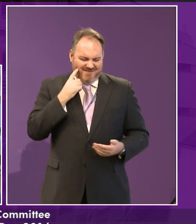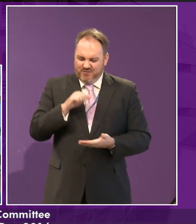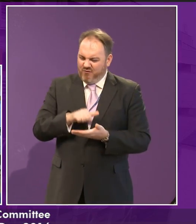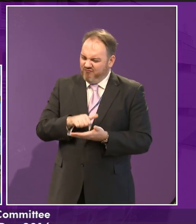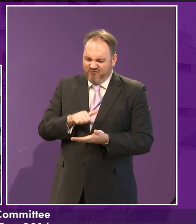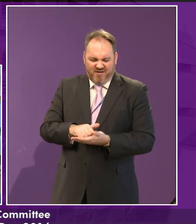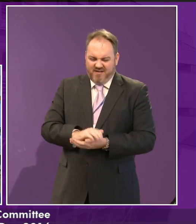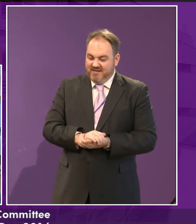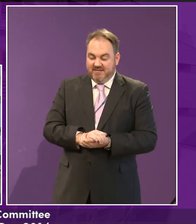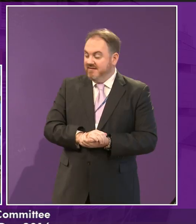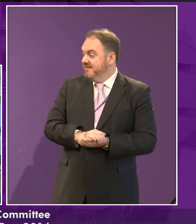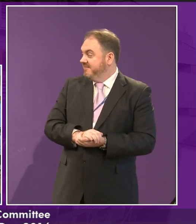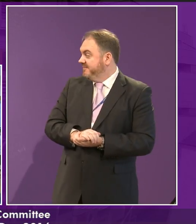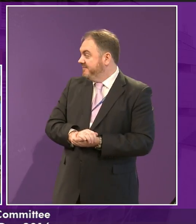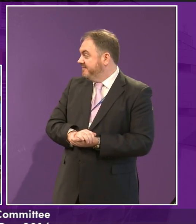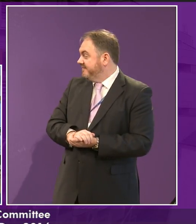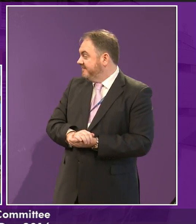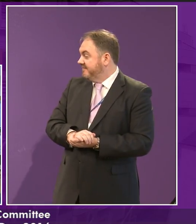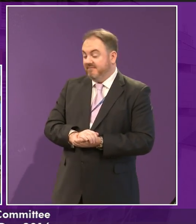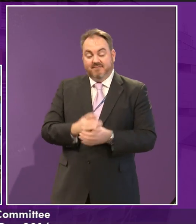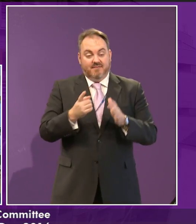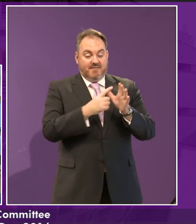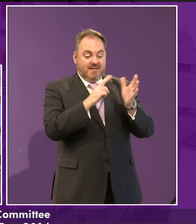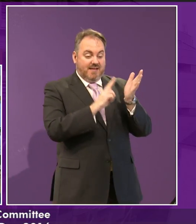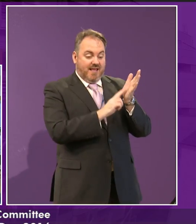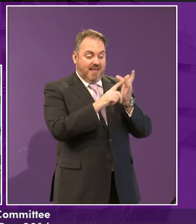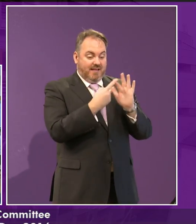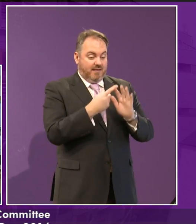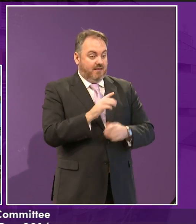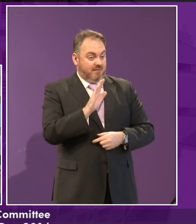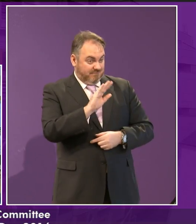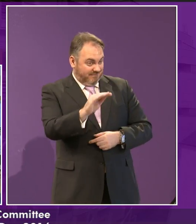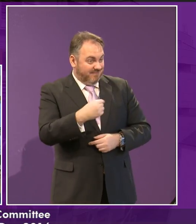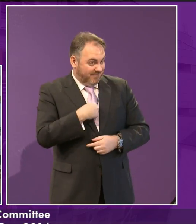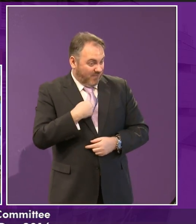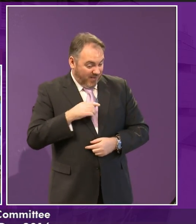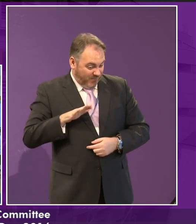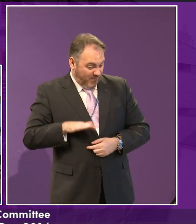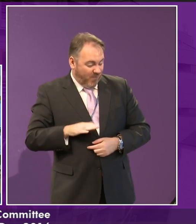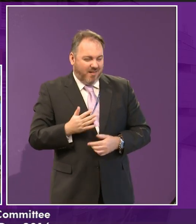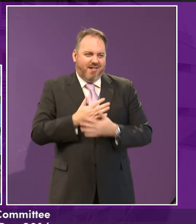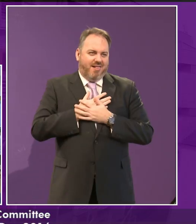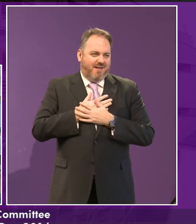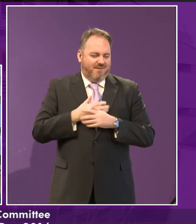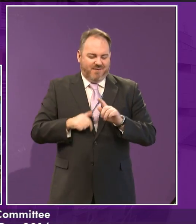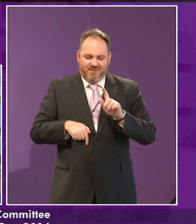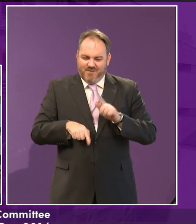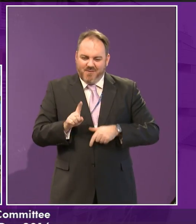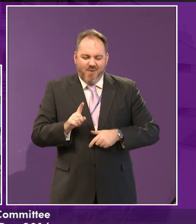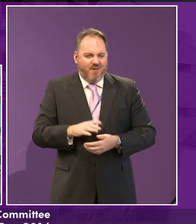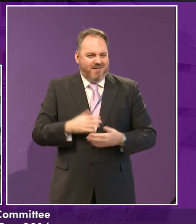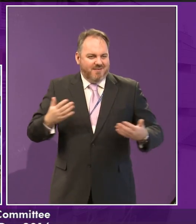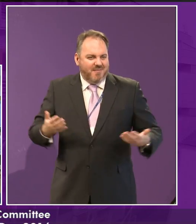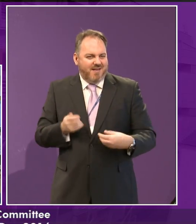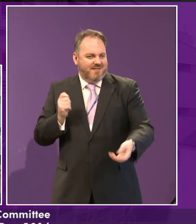Excellent point, Annie. Just what Hannah was saying about playing football. I played football when I was wee as well. I liked to play football